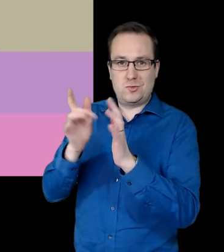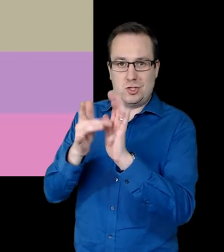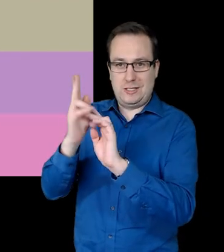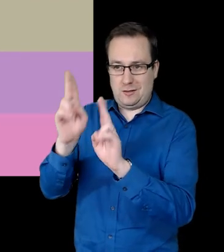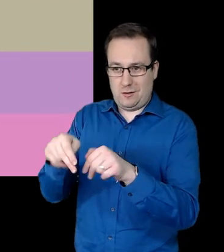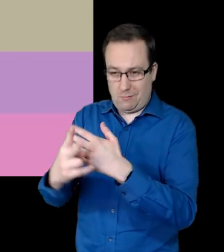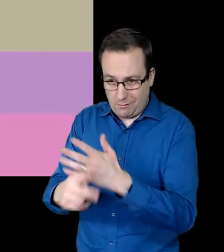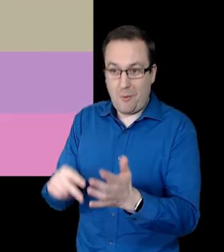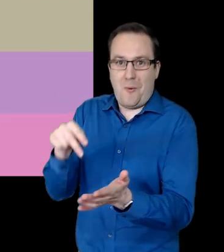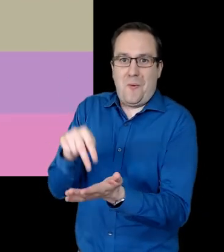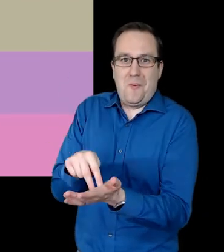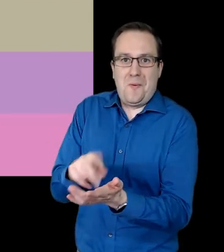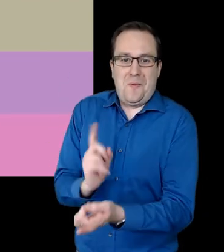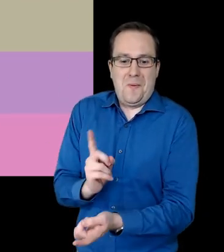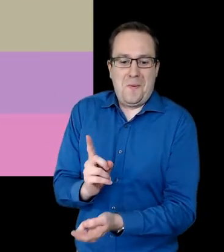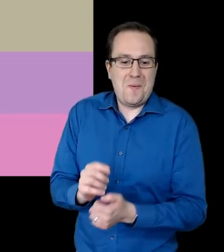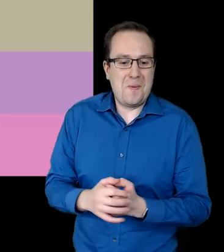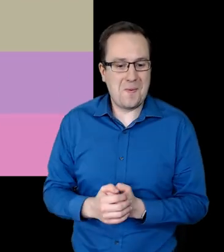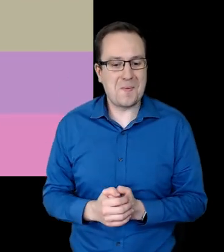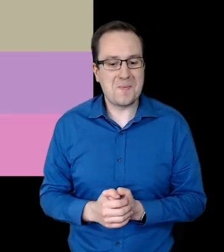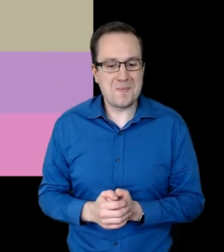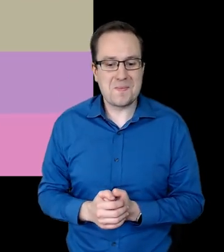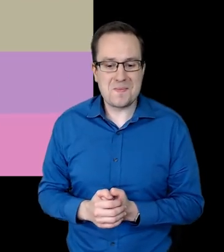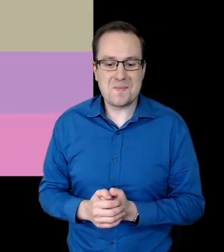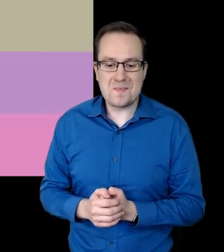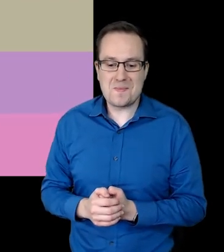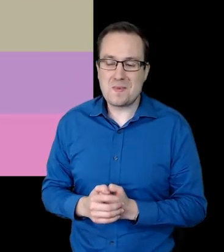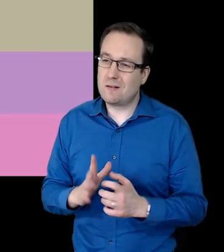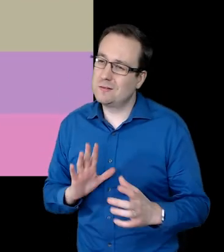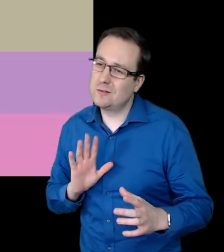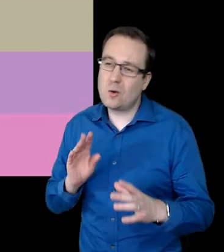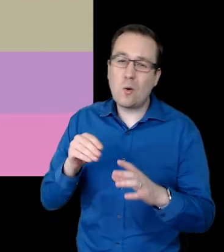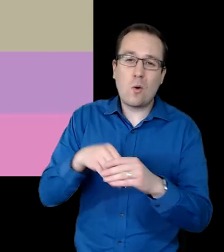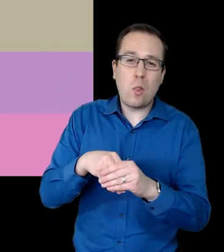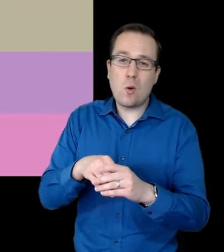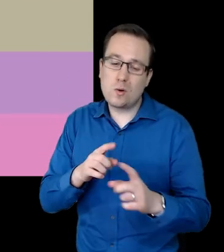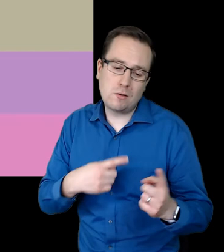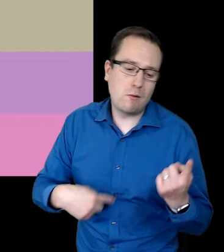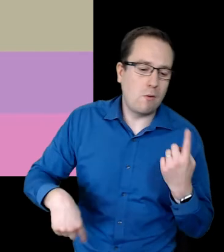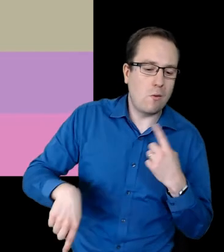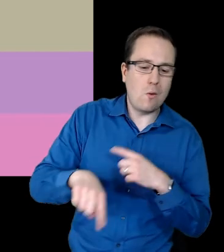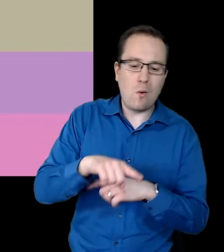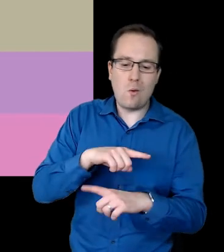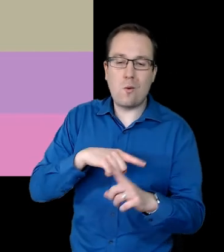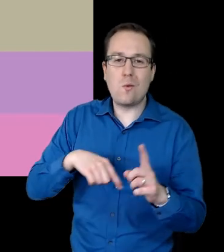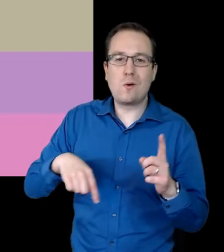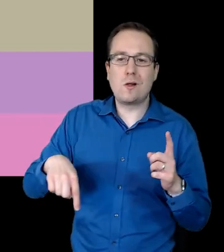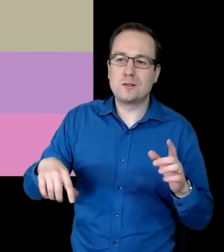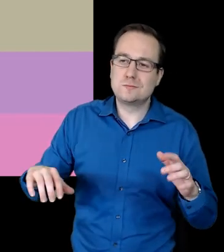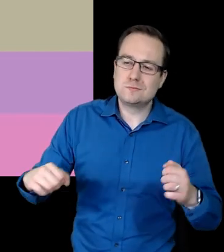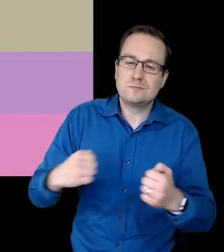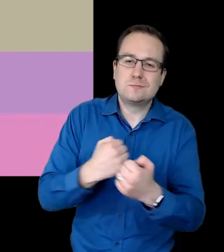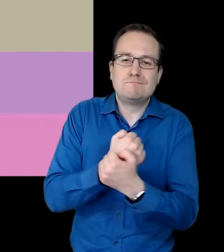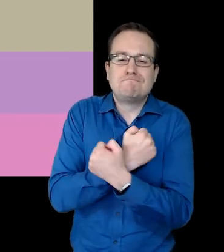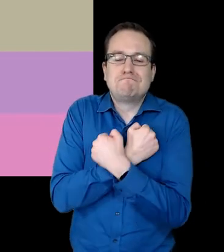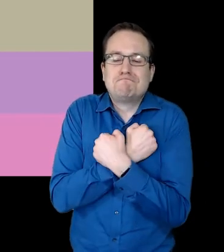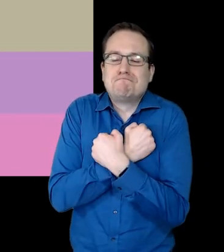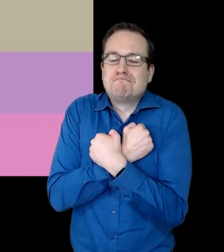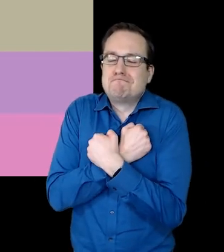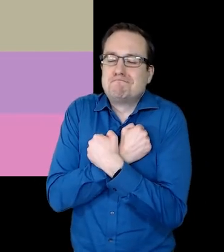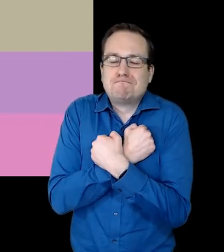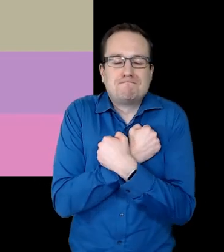starry Irruting all within the